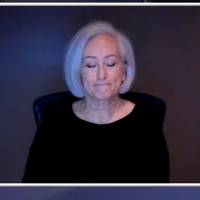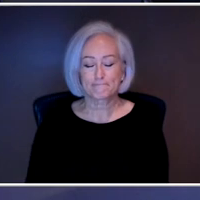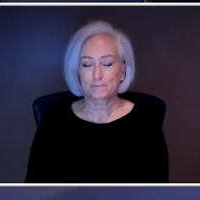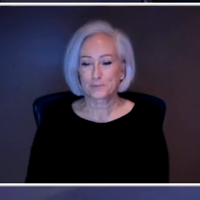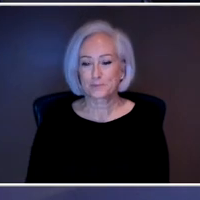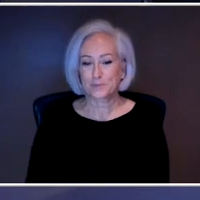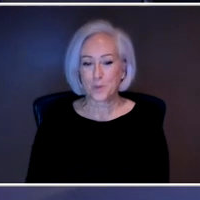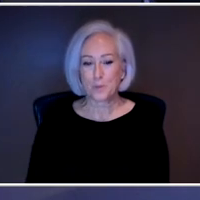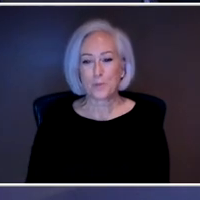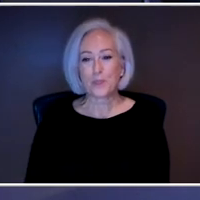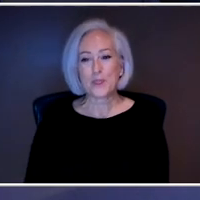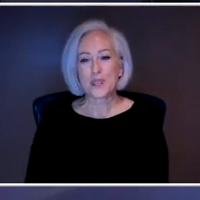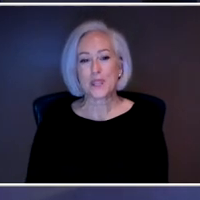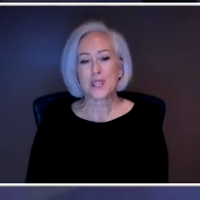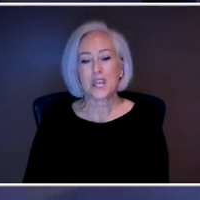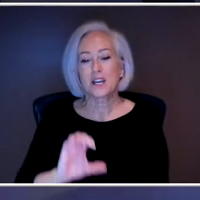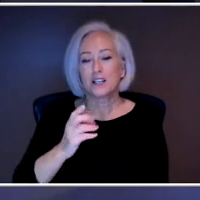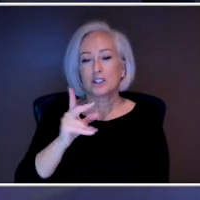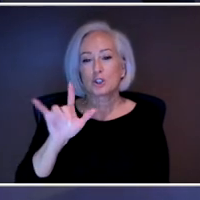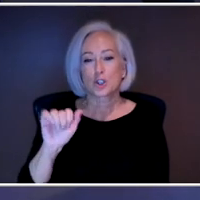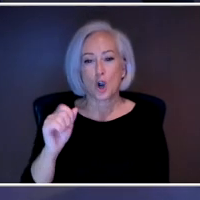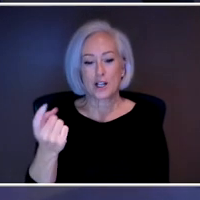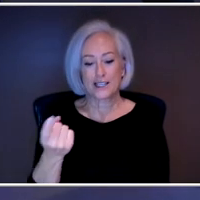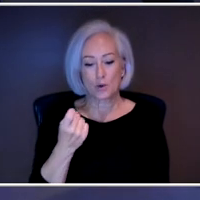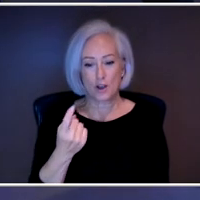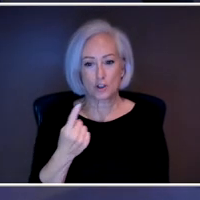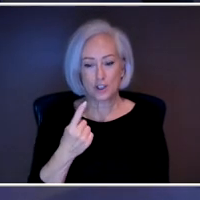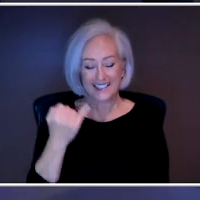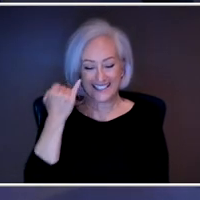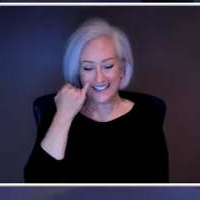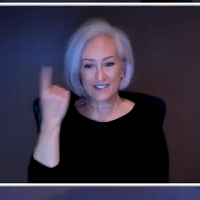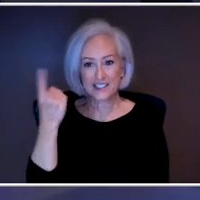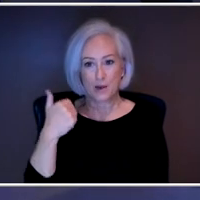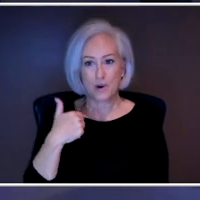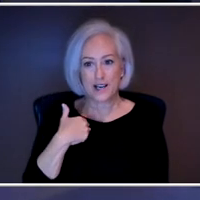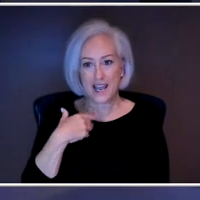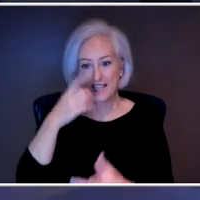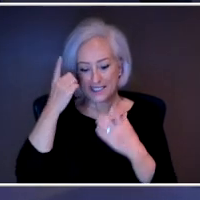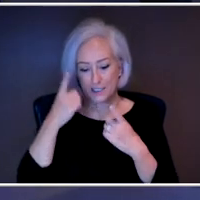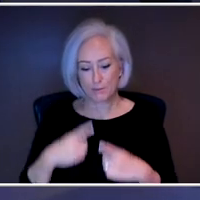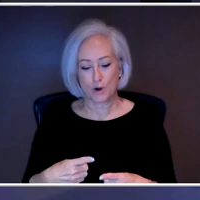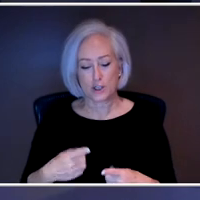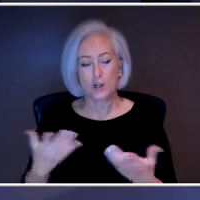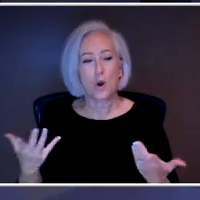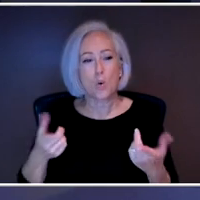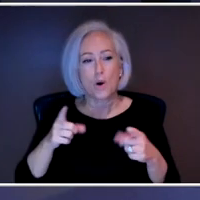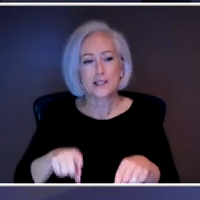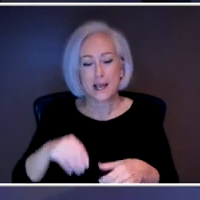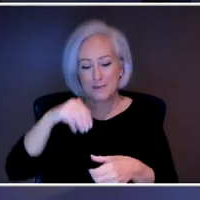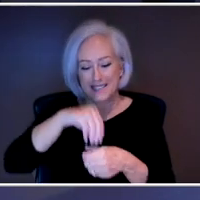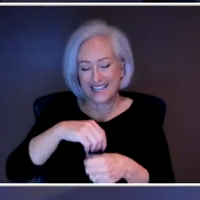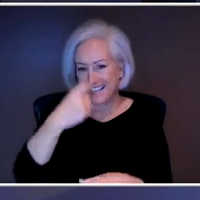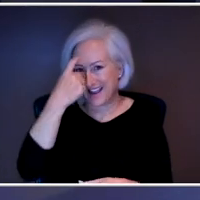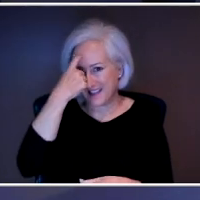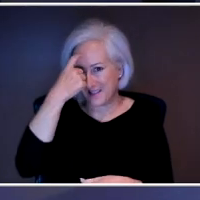Question from Charlie. When someone has depression, what's actually happening in the brain? Is this a chemistry issue?